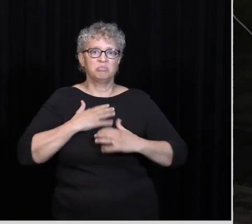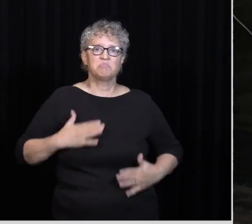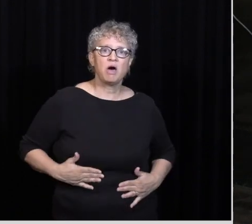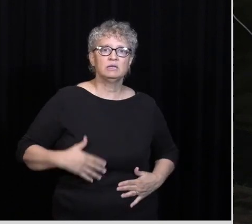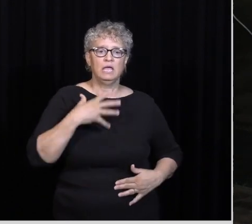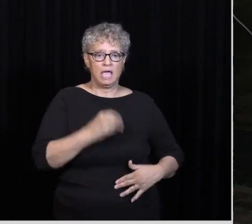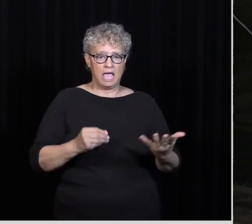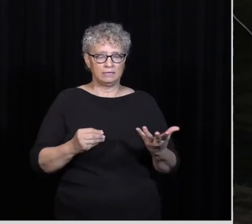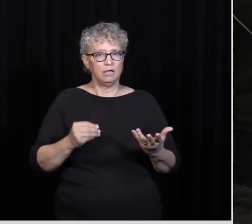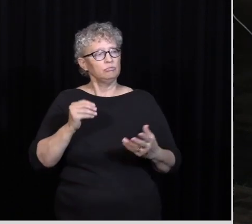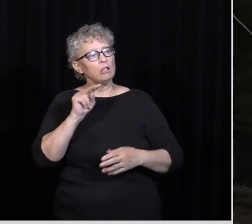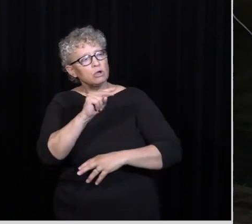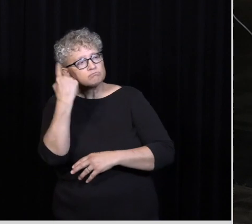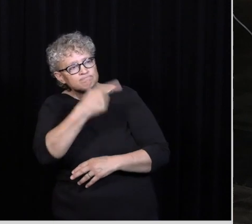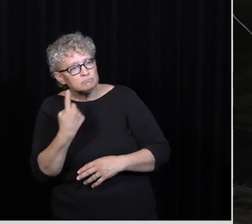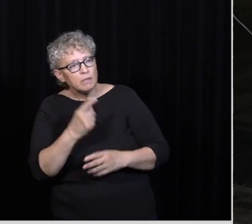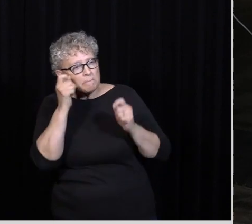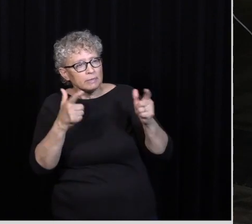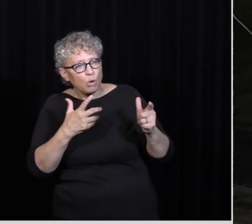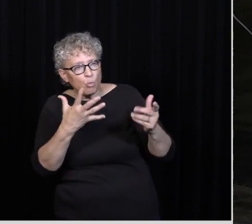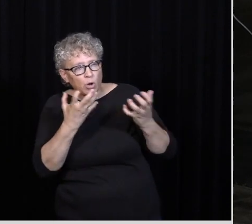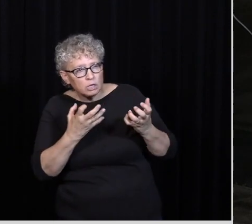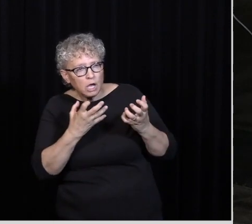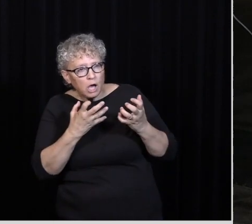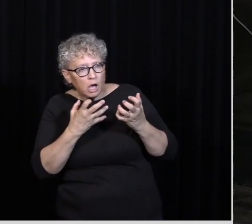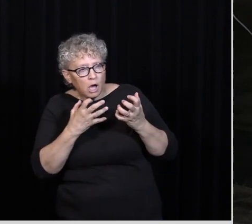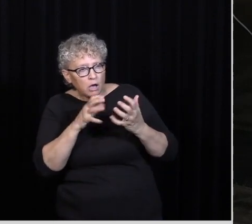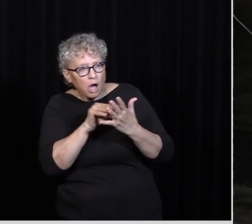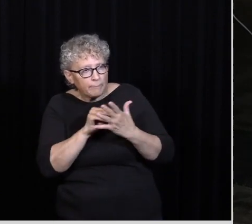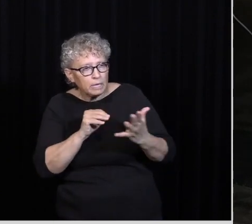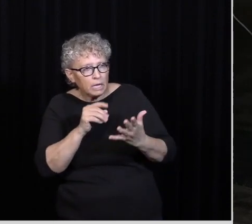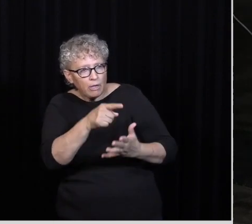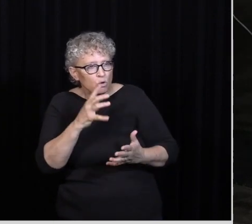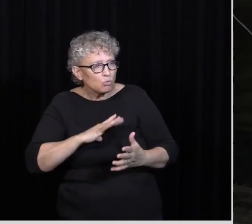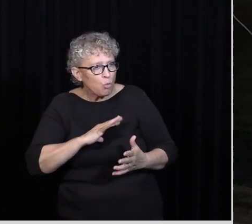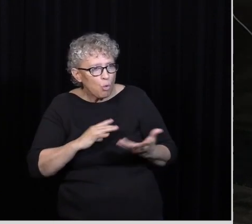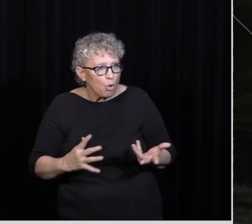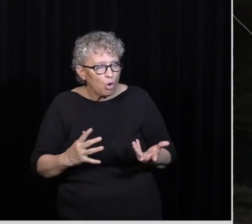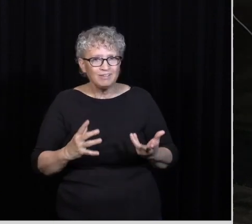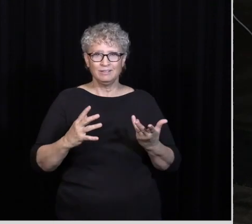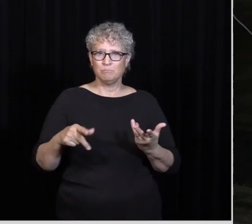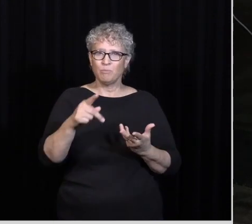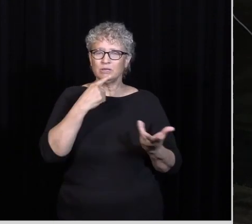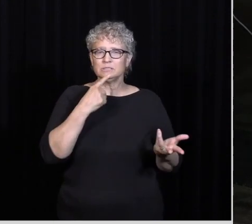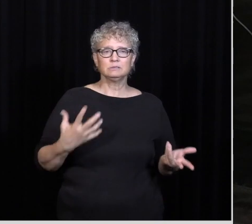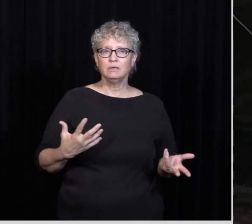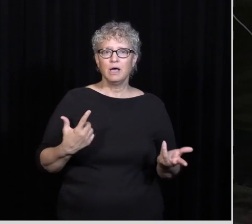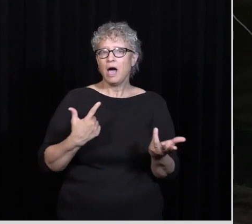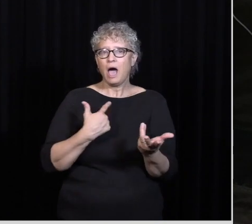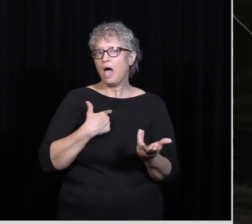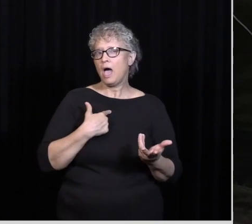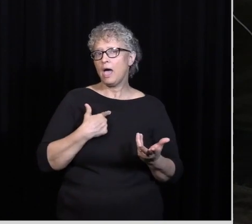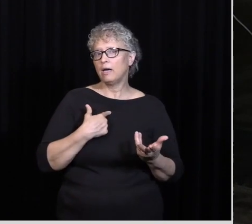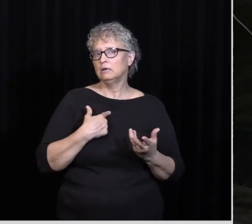look just amazing And you want to be like those guys Because they look so cool Well if any of those guys look cool Paul says I look just